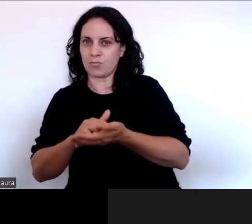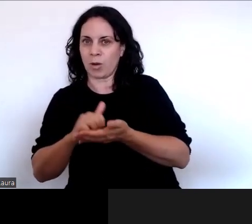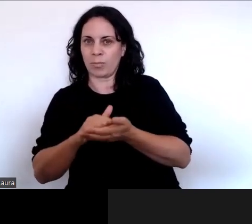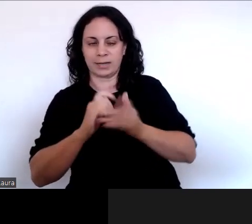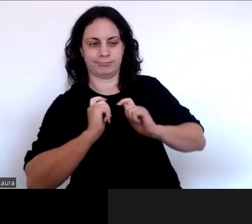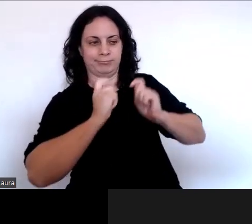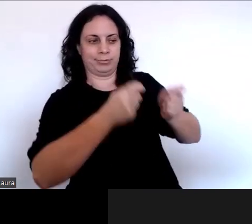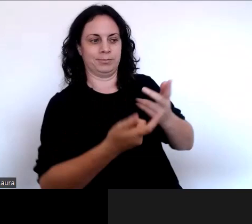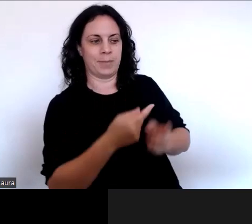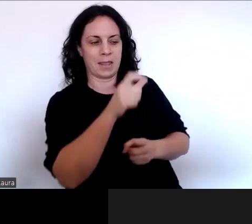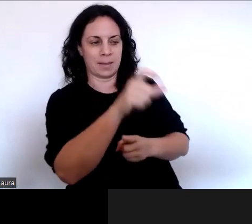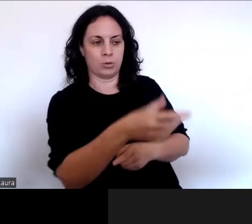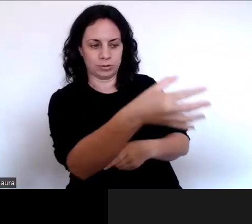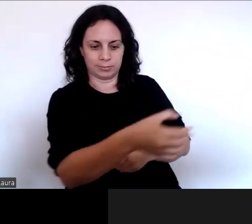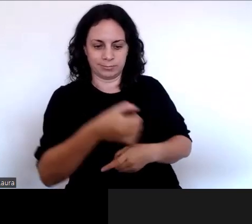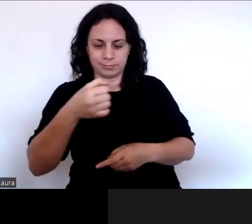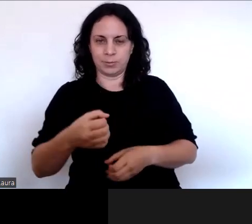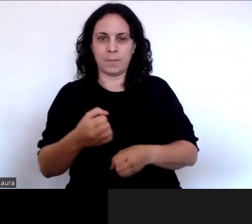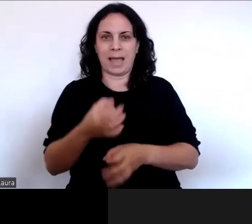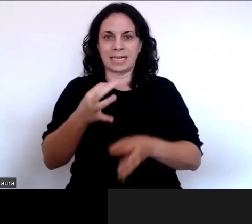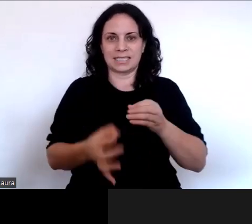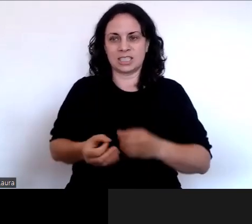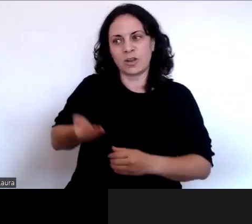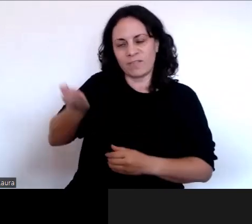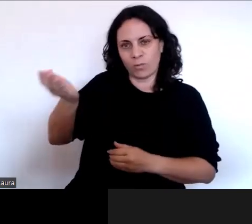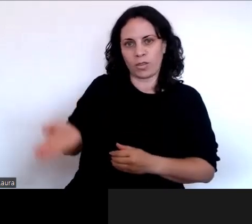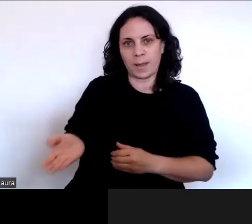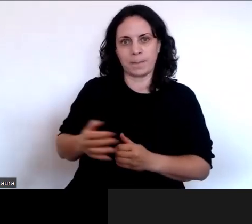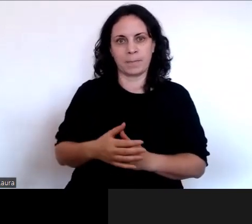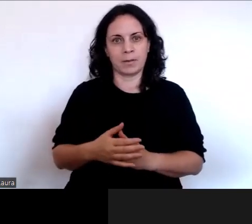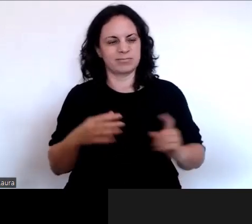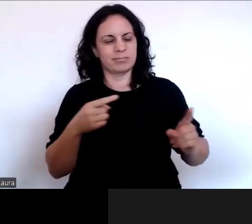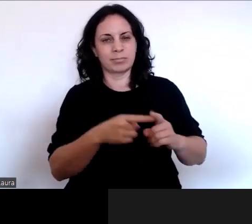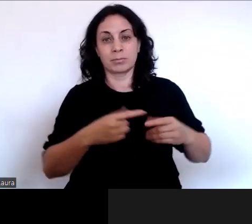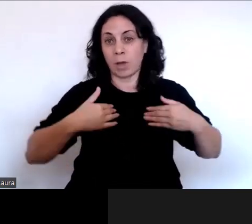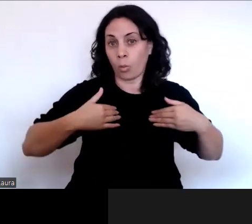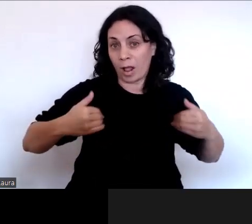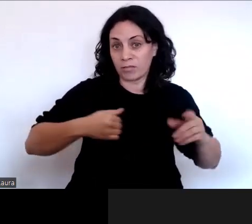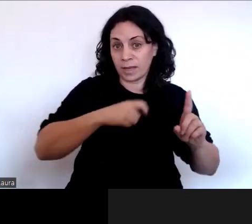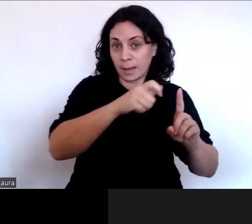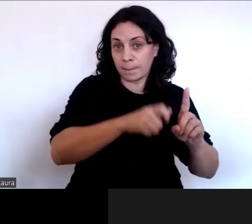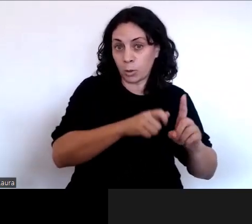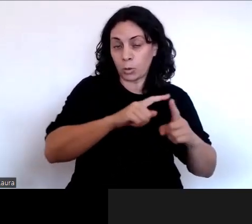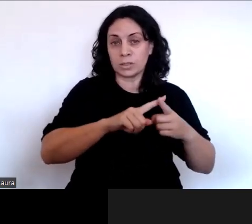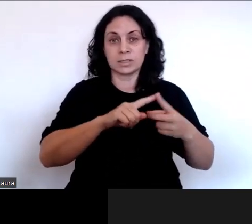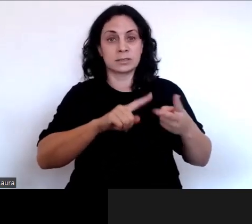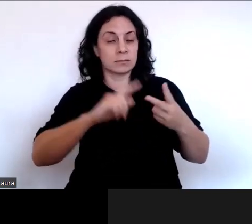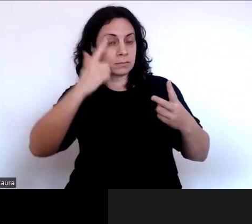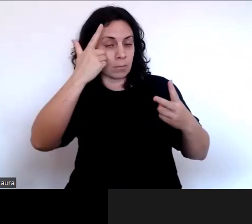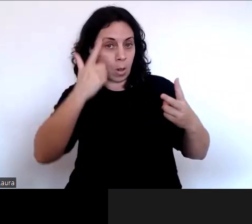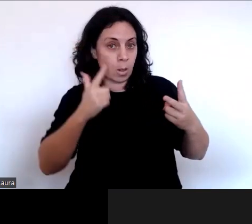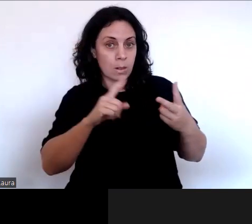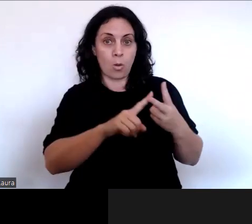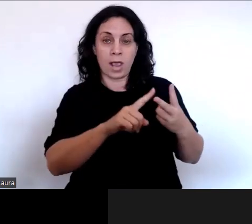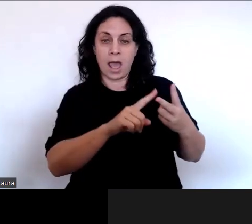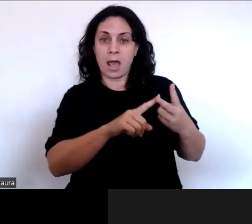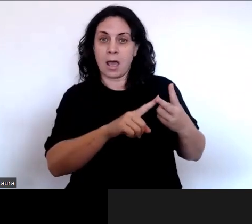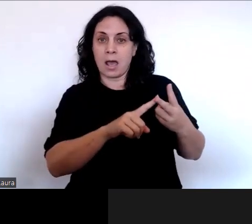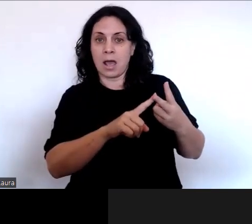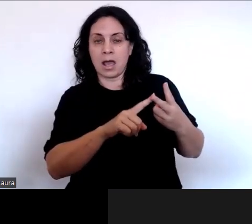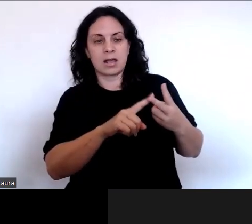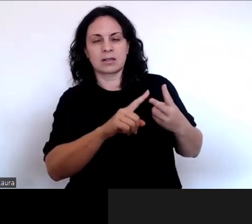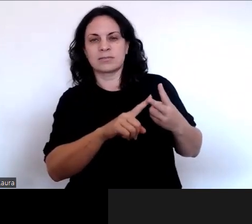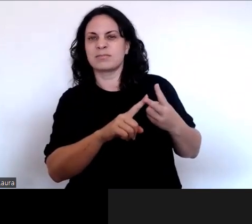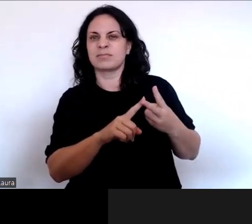for them. That person might be a welfare guardian, an attorney appointed under an